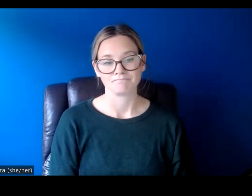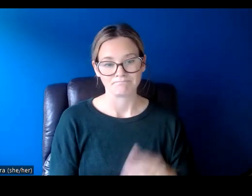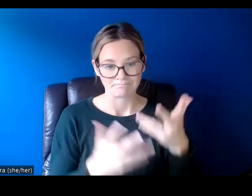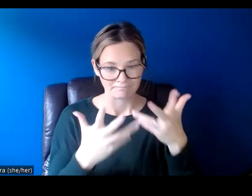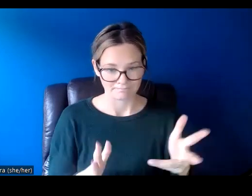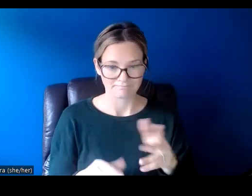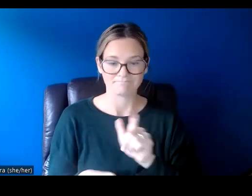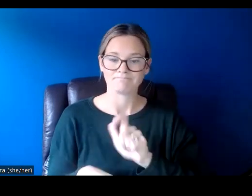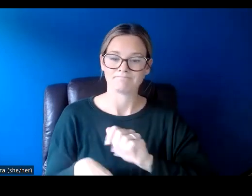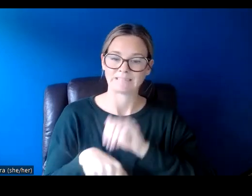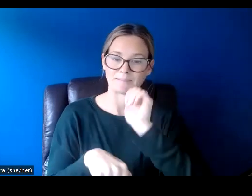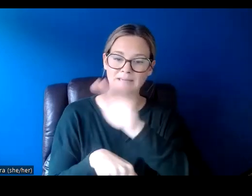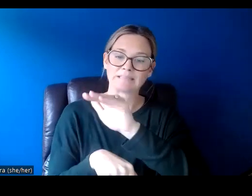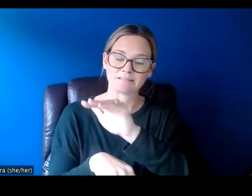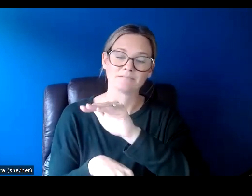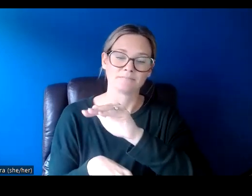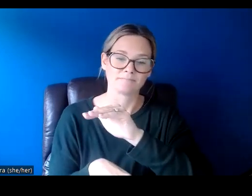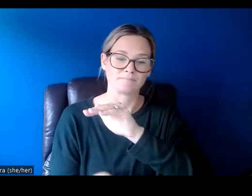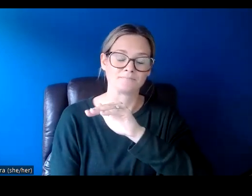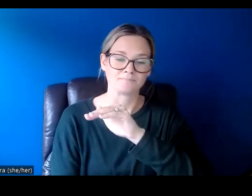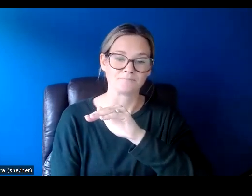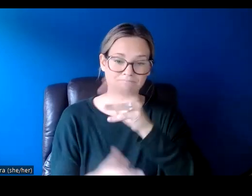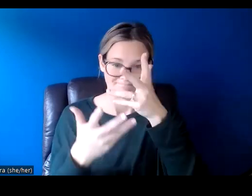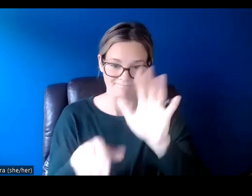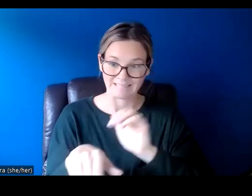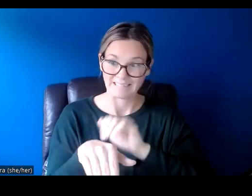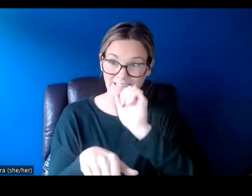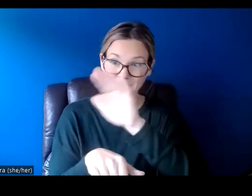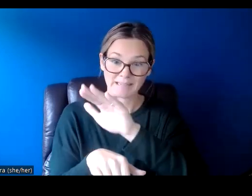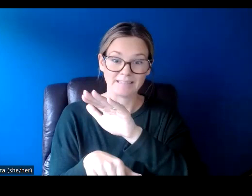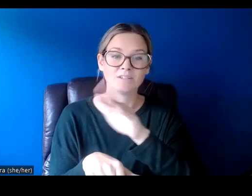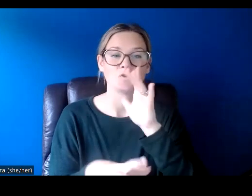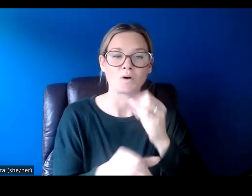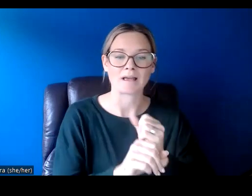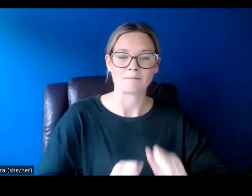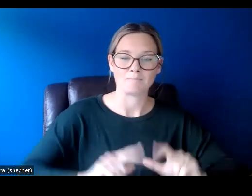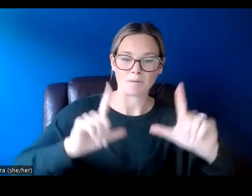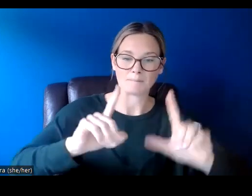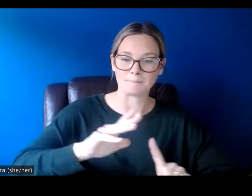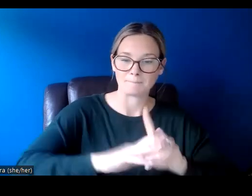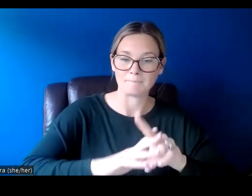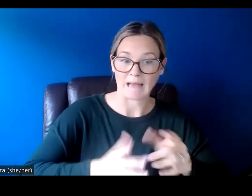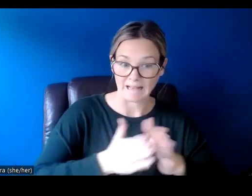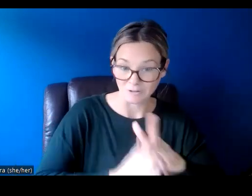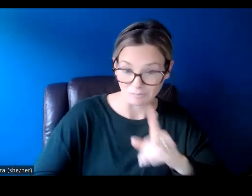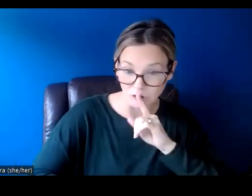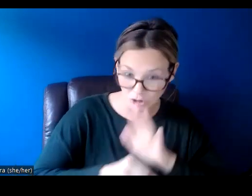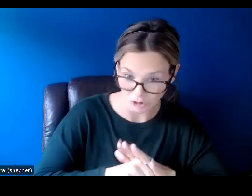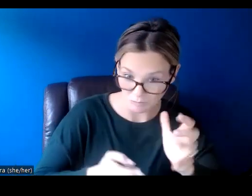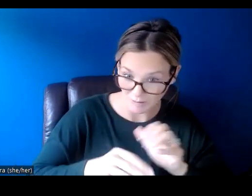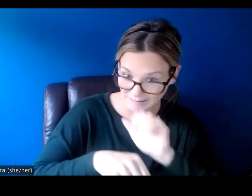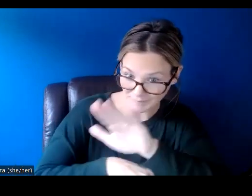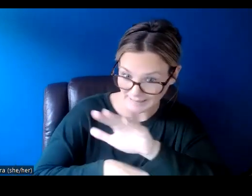you'll be able to hit the submit button. And once you hit the submit button, you will get a pop-up asking that you're sure you're ready to submit.